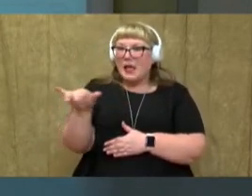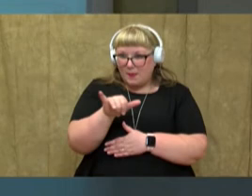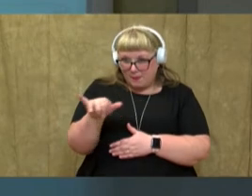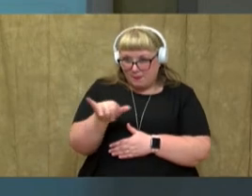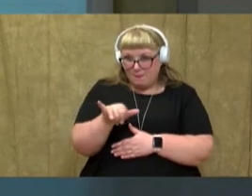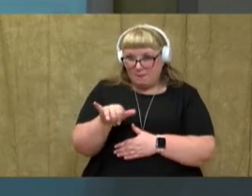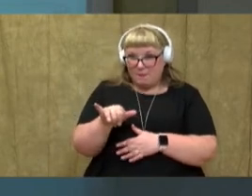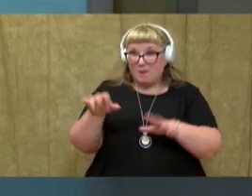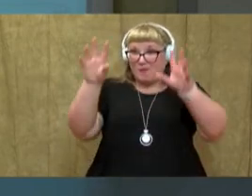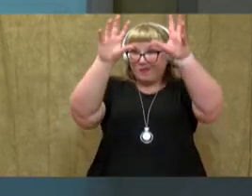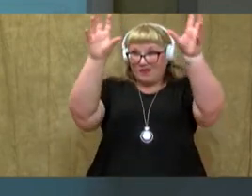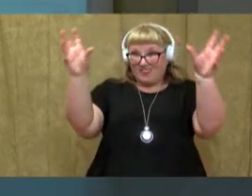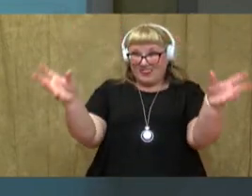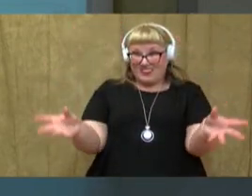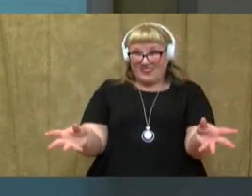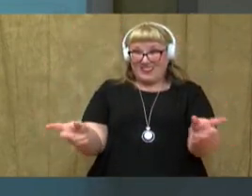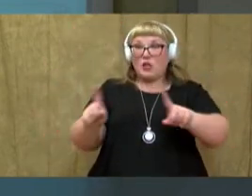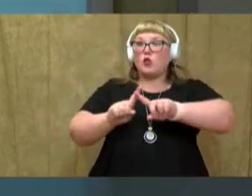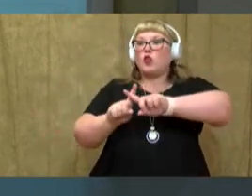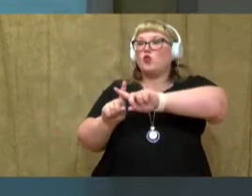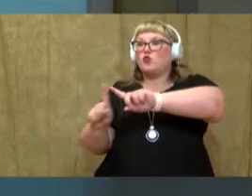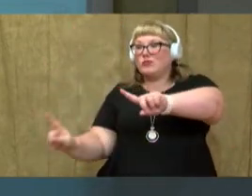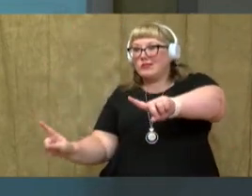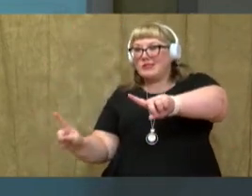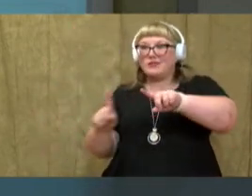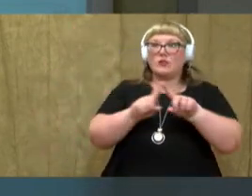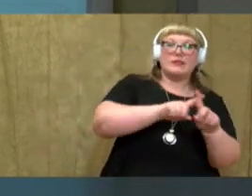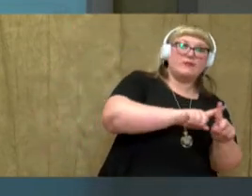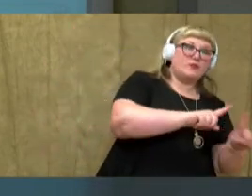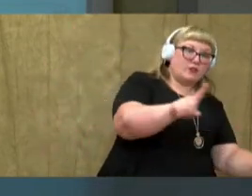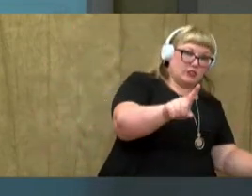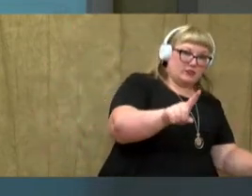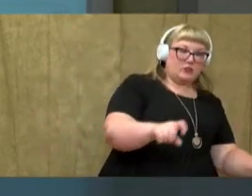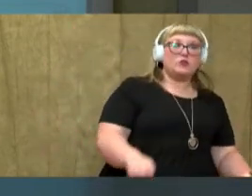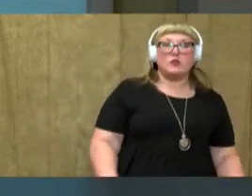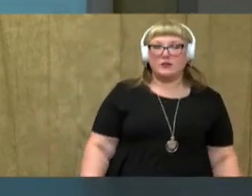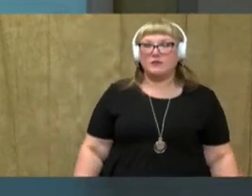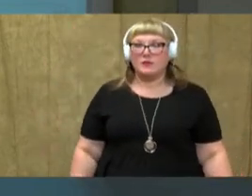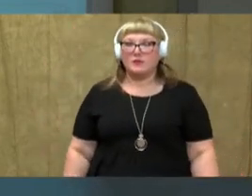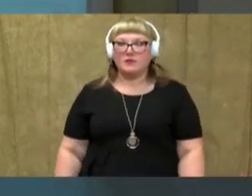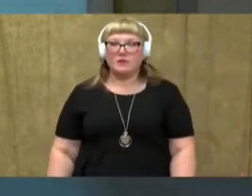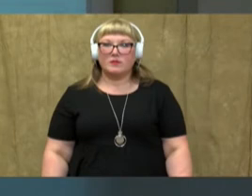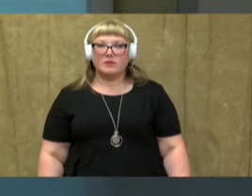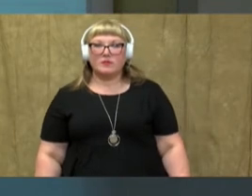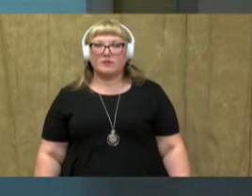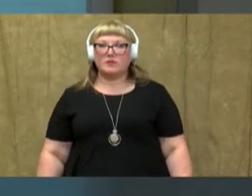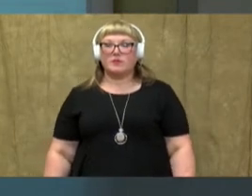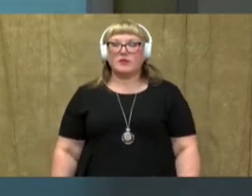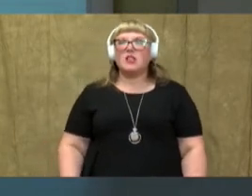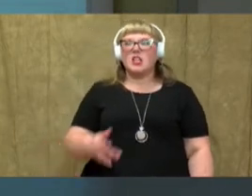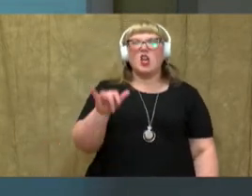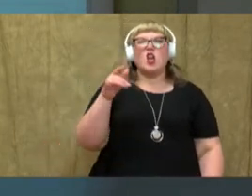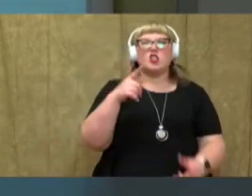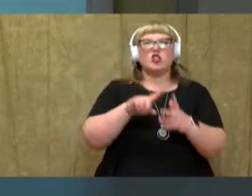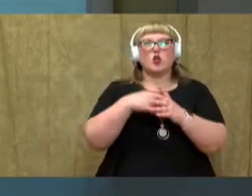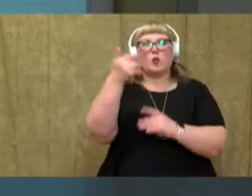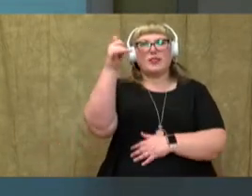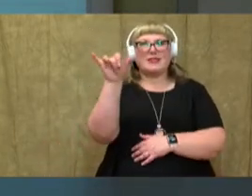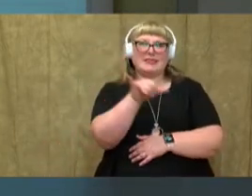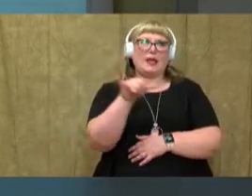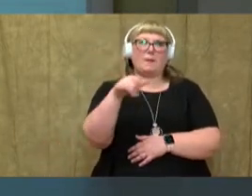the same. Outside tells how schools long ago and today are different. So let's start with the same.